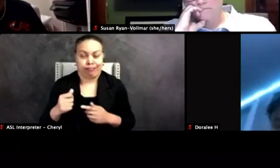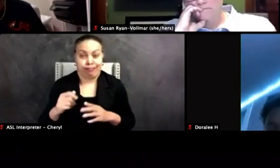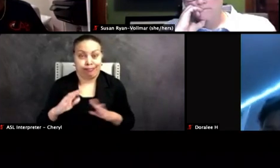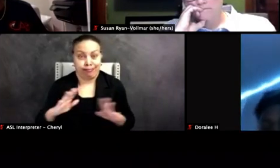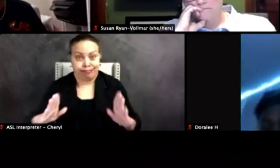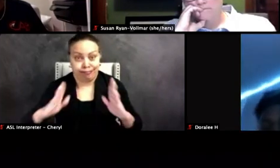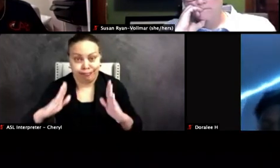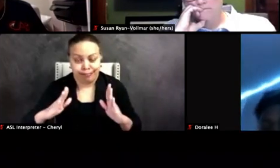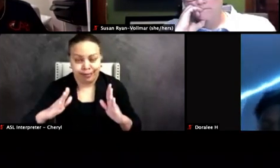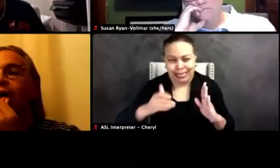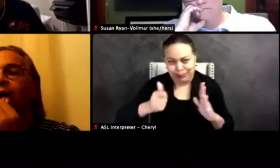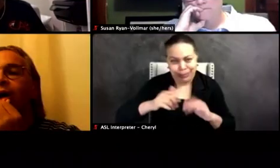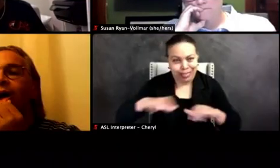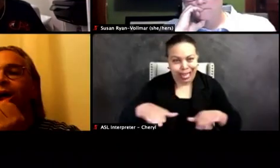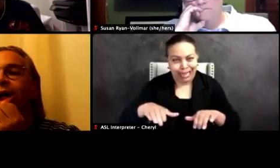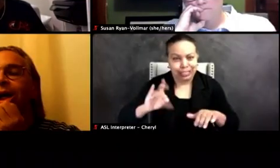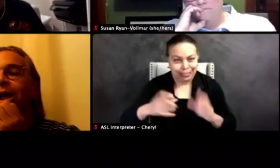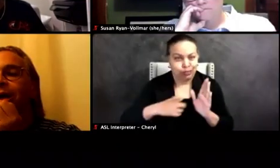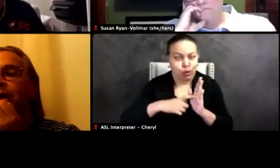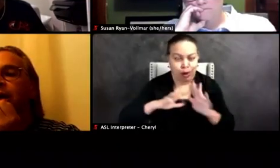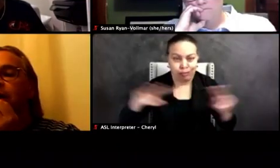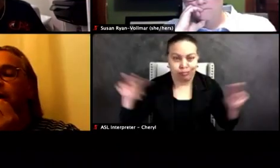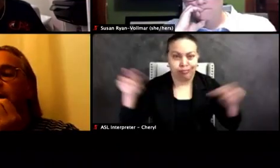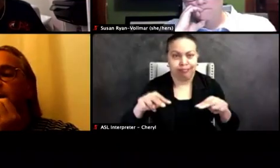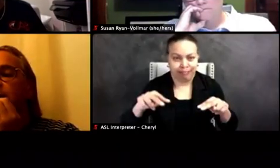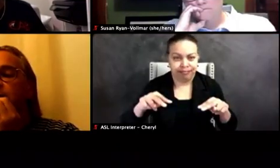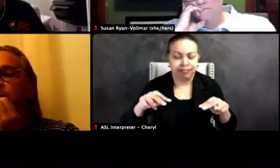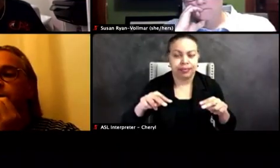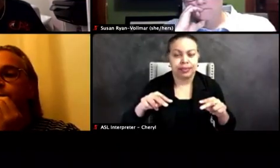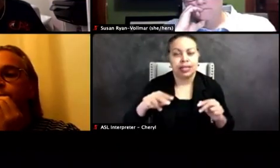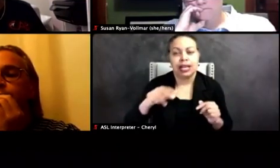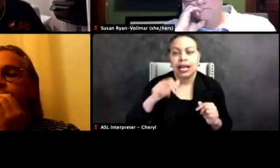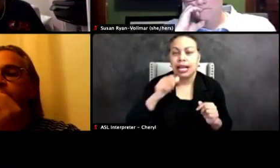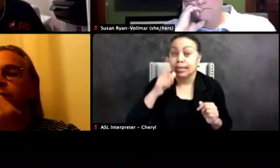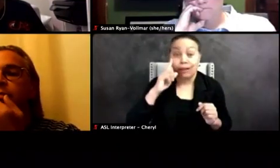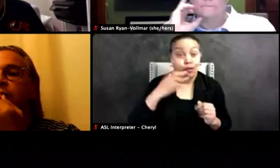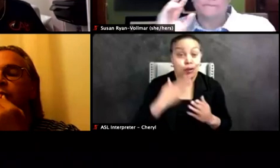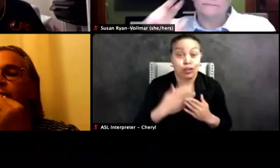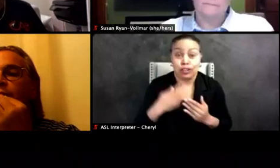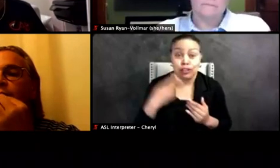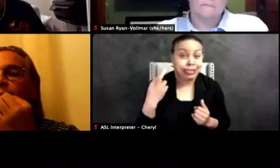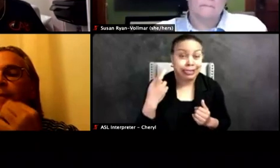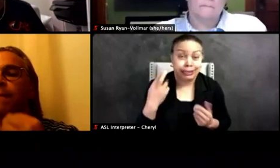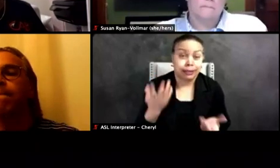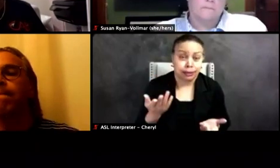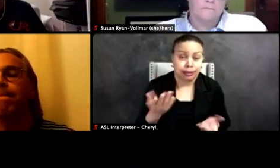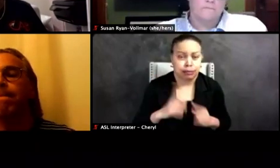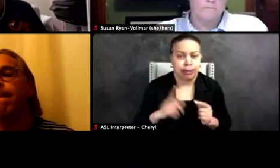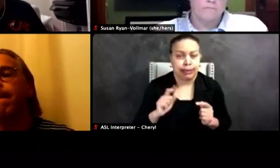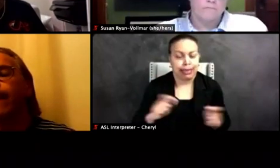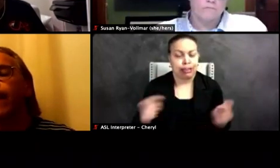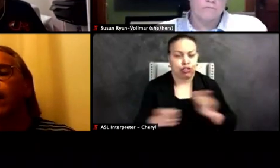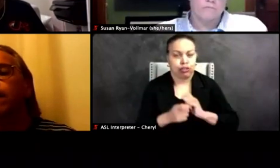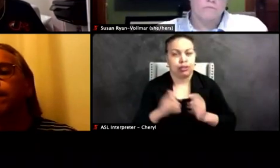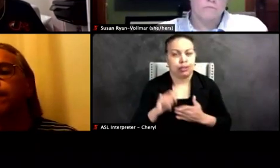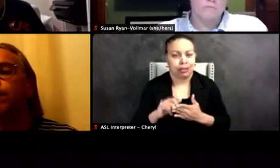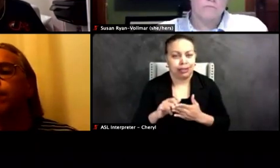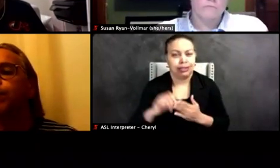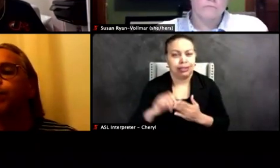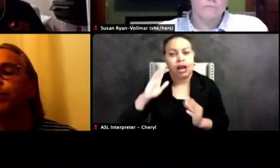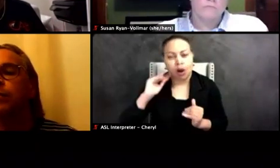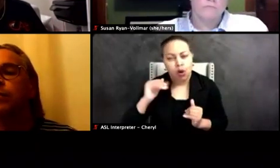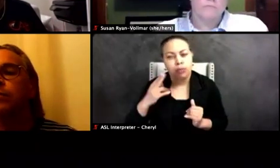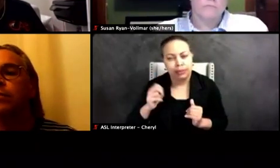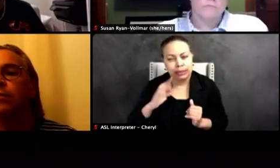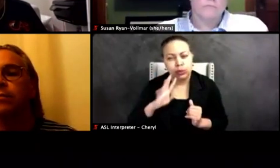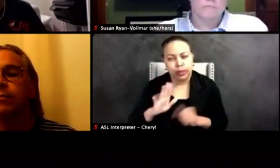not for good reasons, but we can turn that. I hope he will work to turn